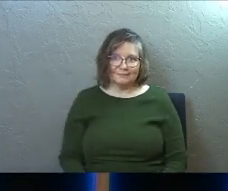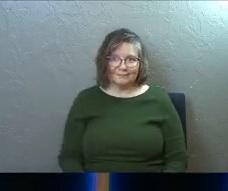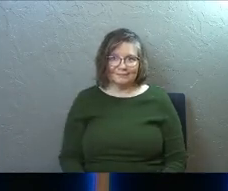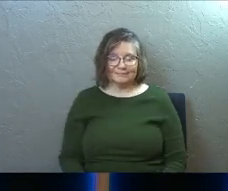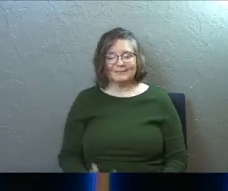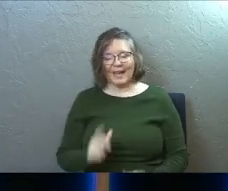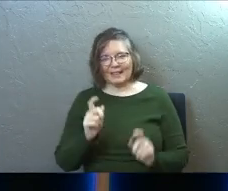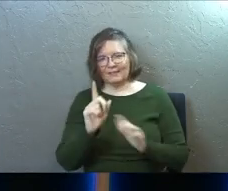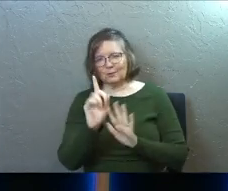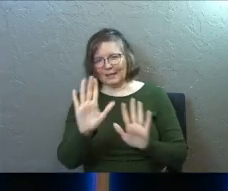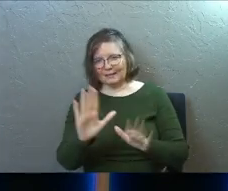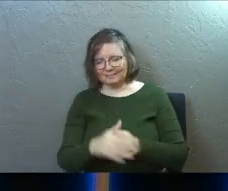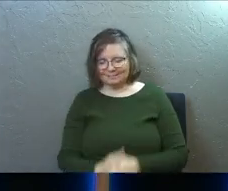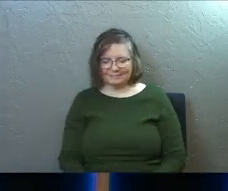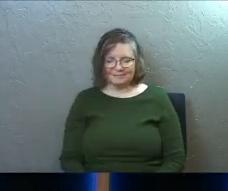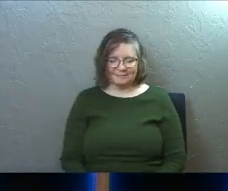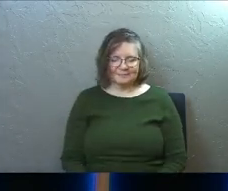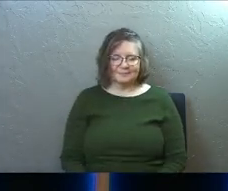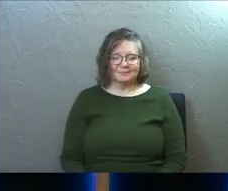I'll give you a second.